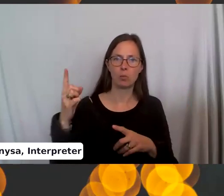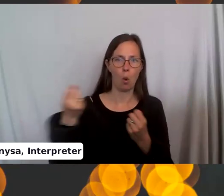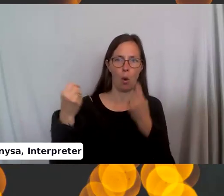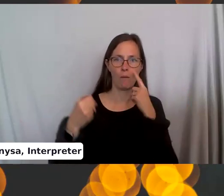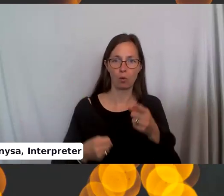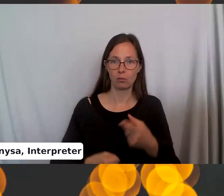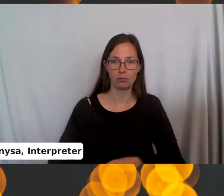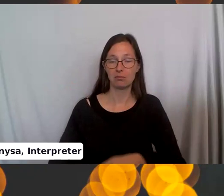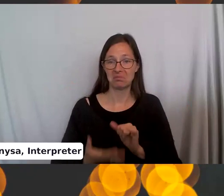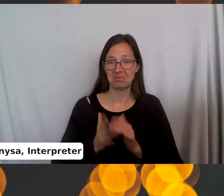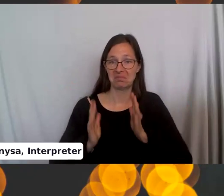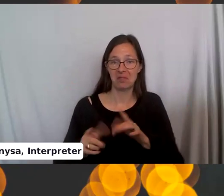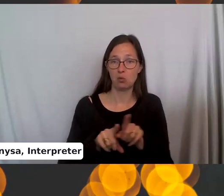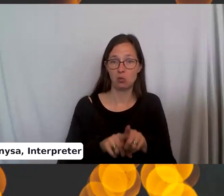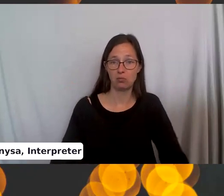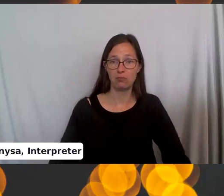That also works.